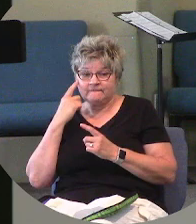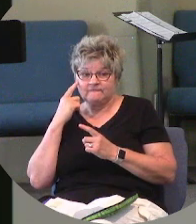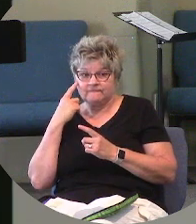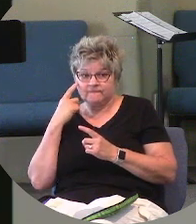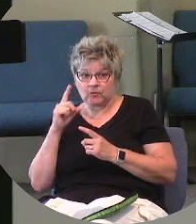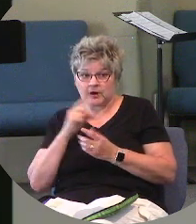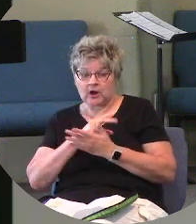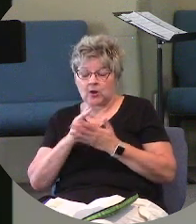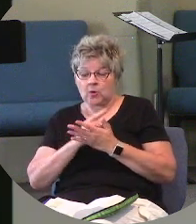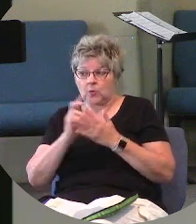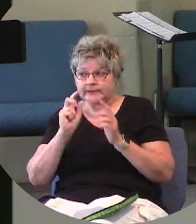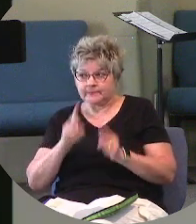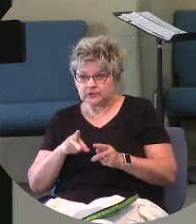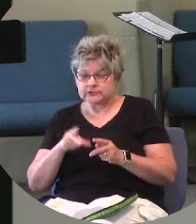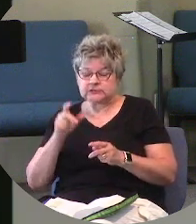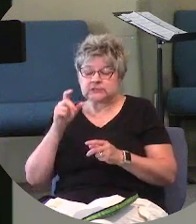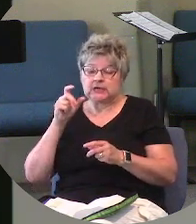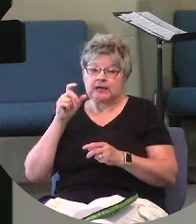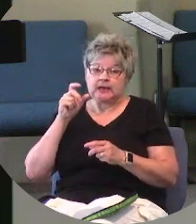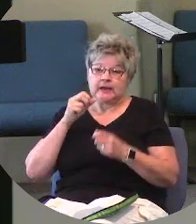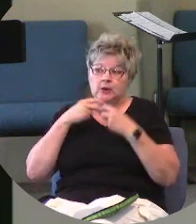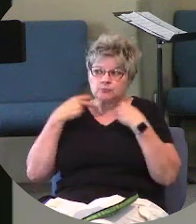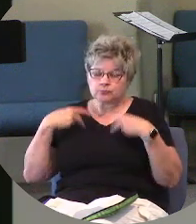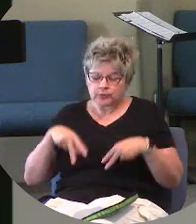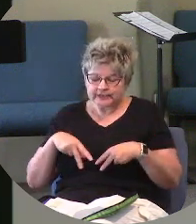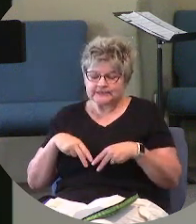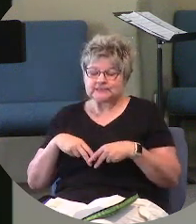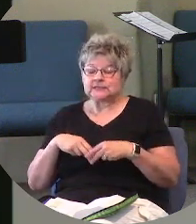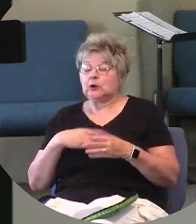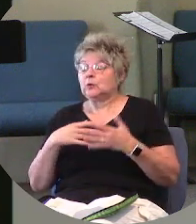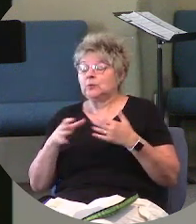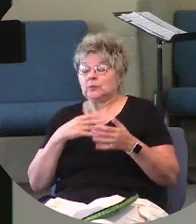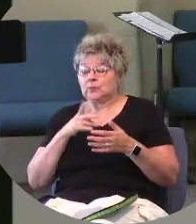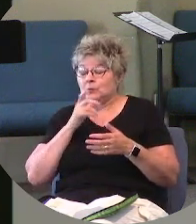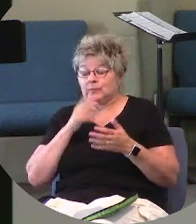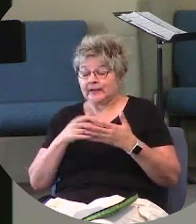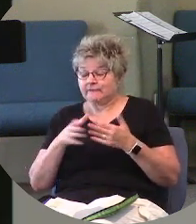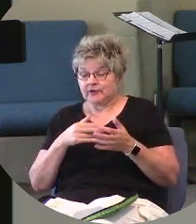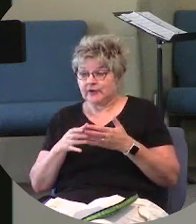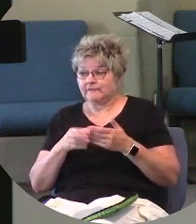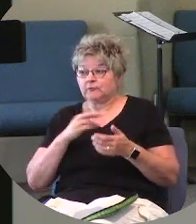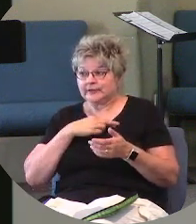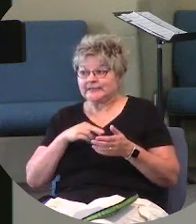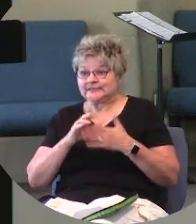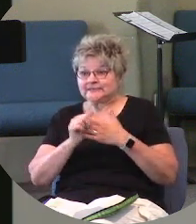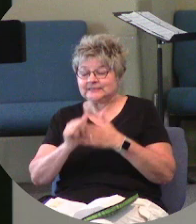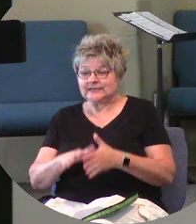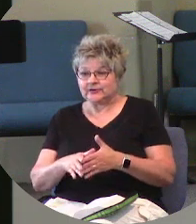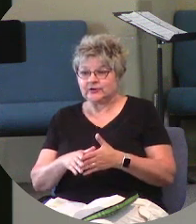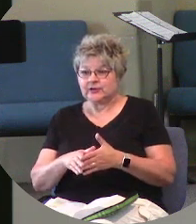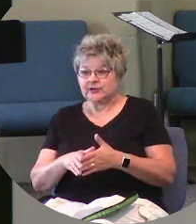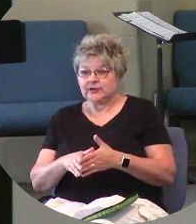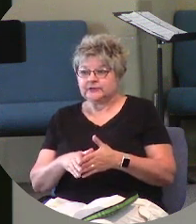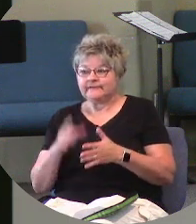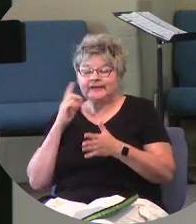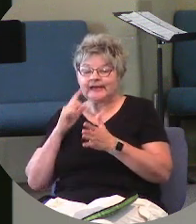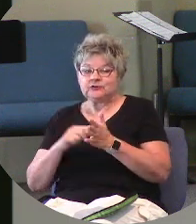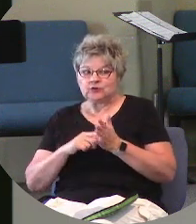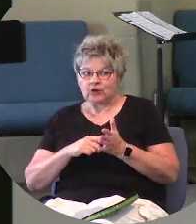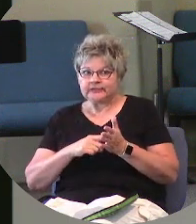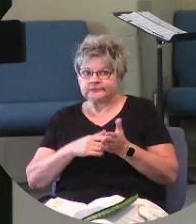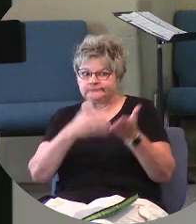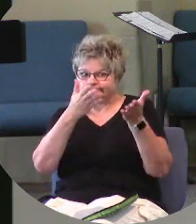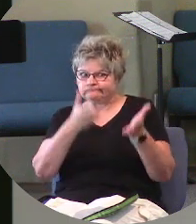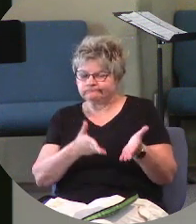holy person, a priest, a teacher, a rabbi, whomever was a religious leader, to even acknowledge the existence